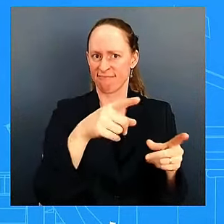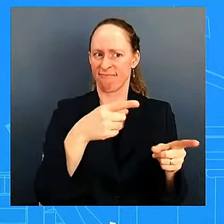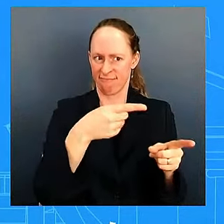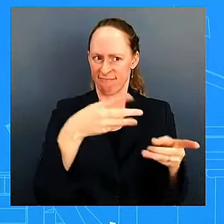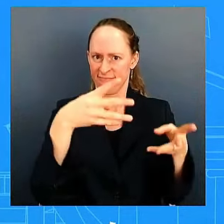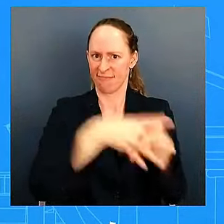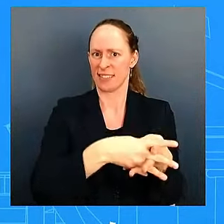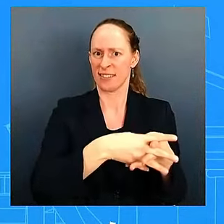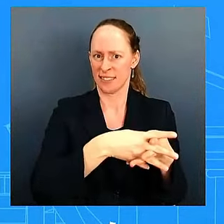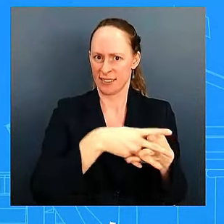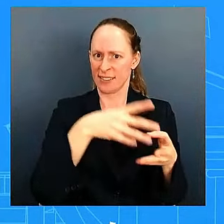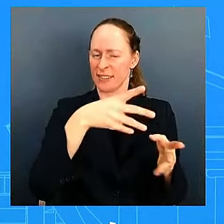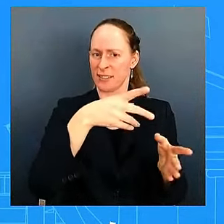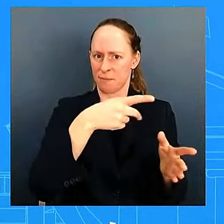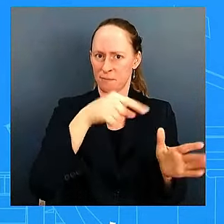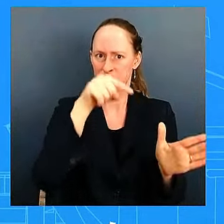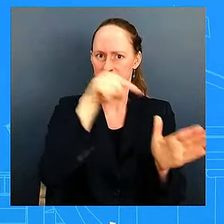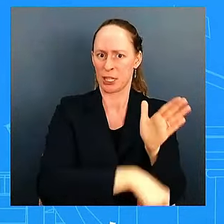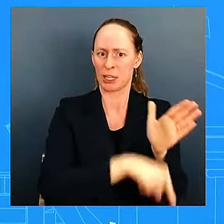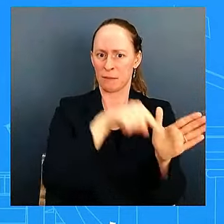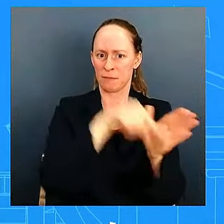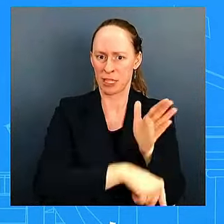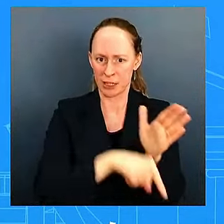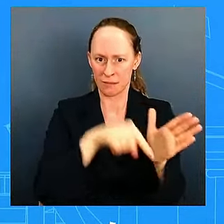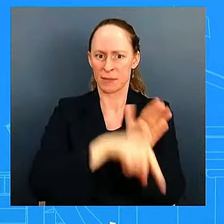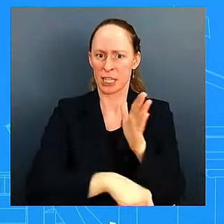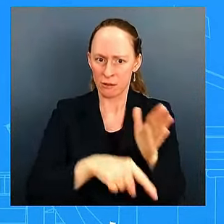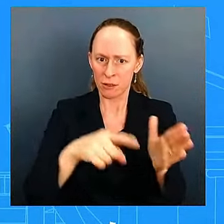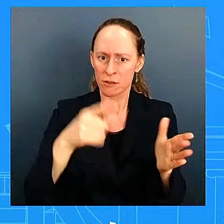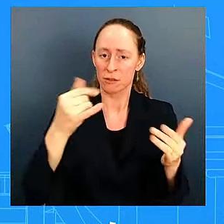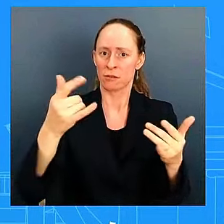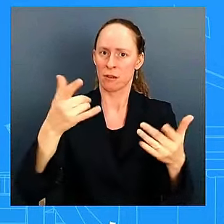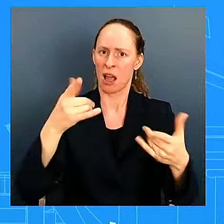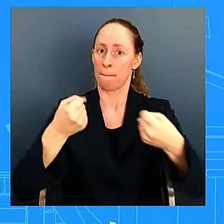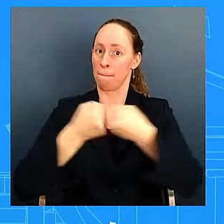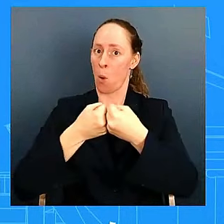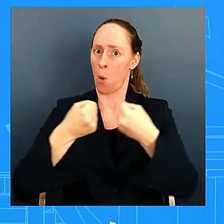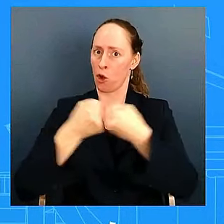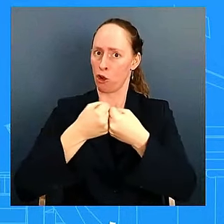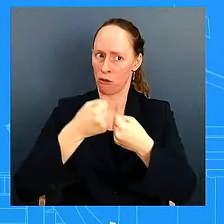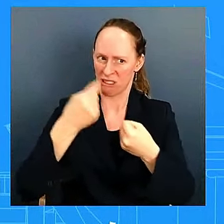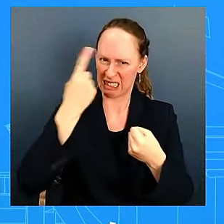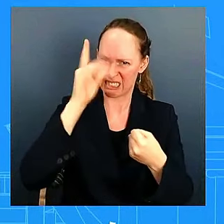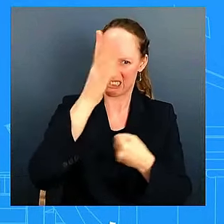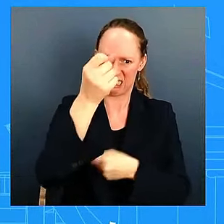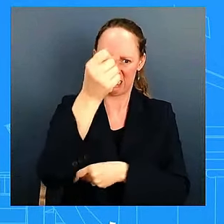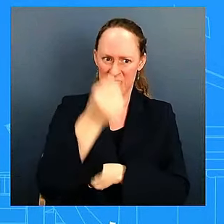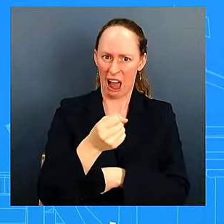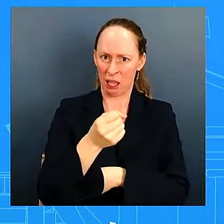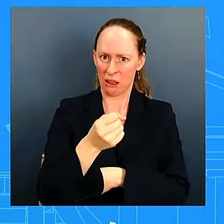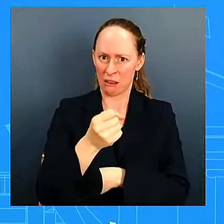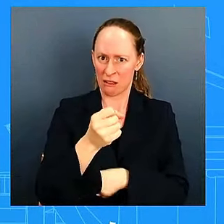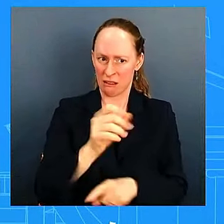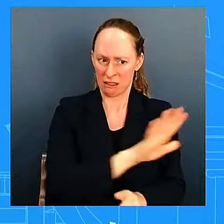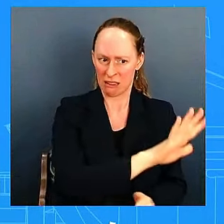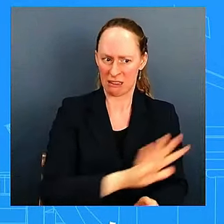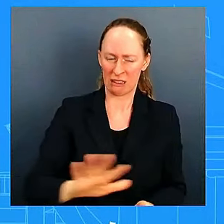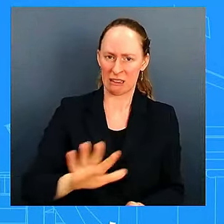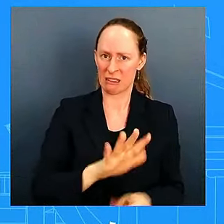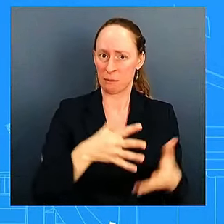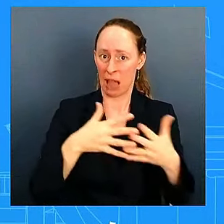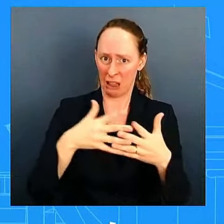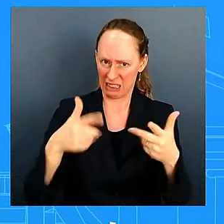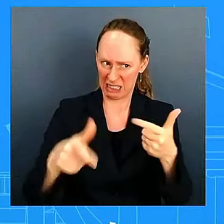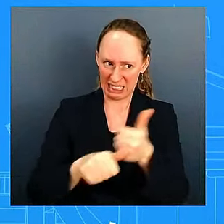now so i'm assuming you're talking about the ice data yes uh so just a couple of things and i think it's important to to correct the record